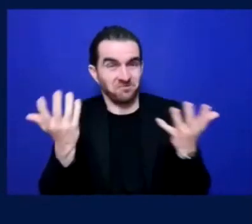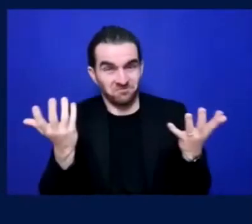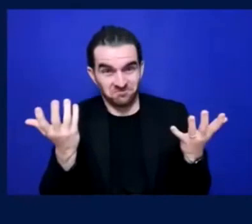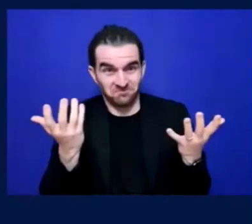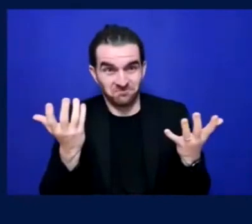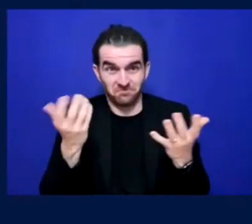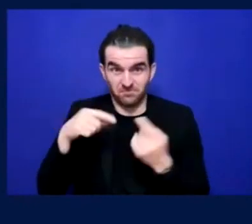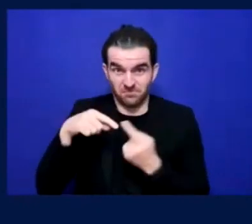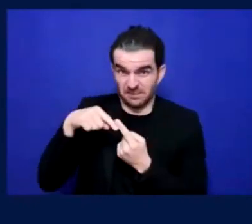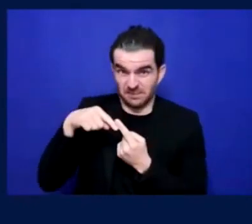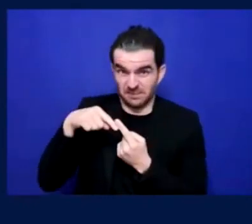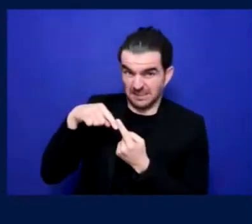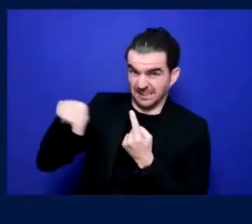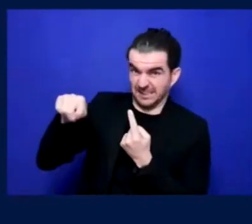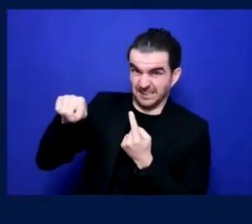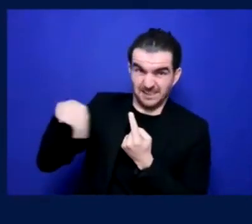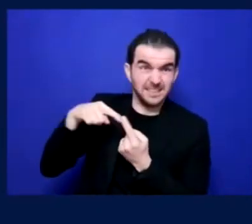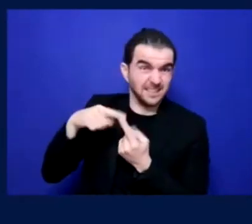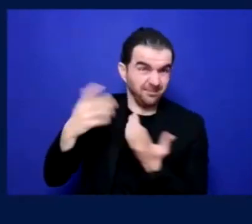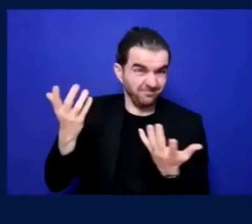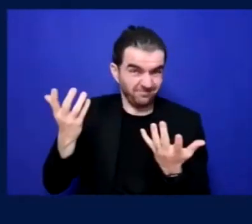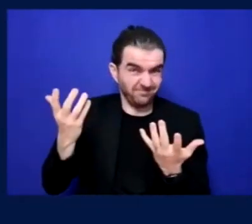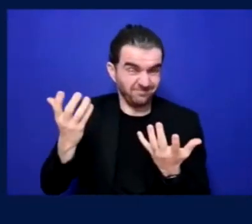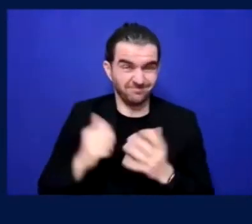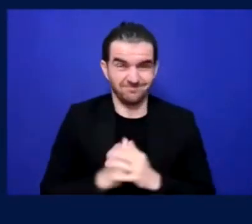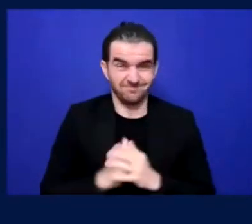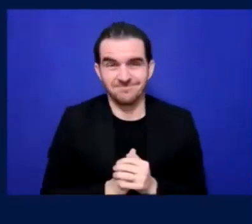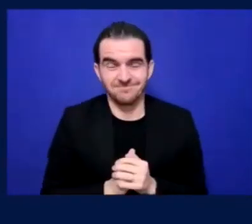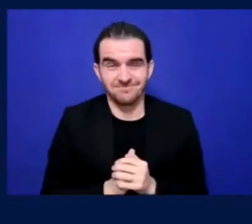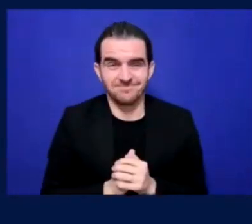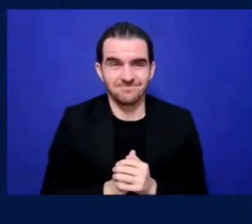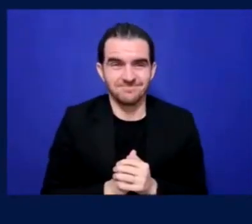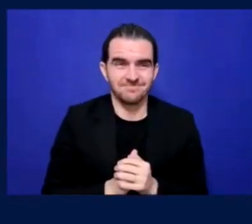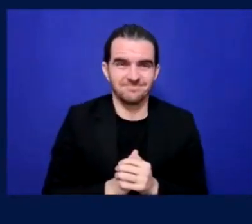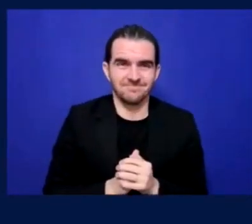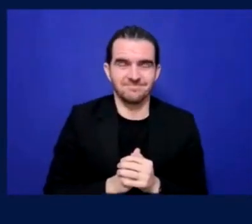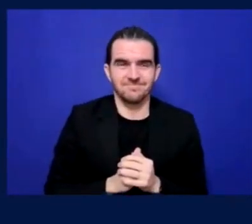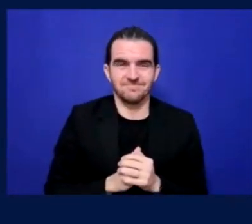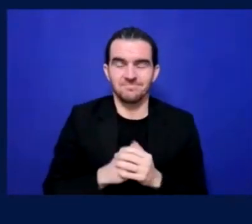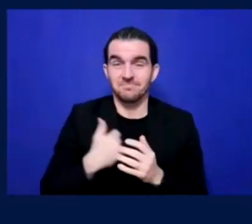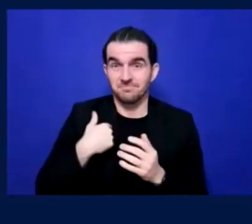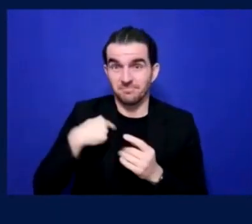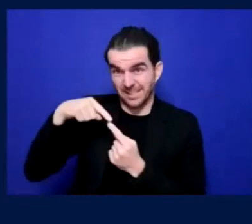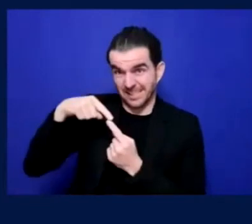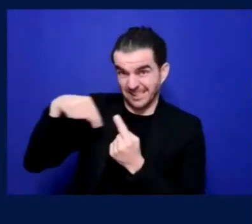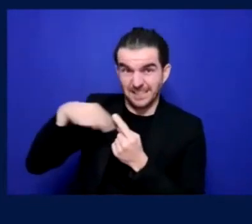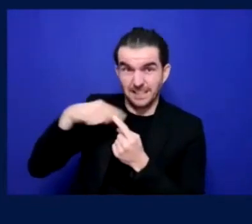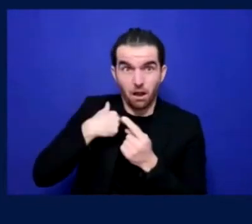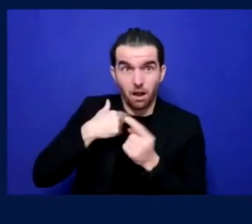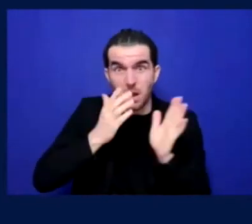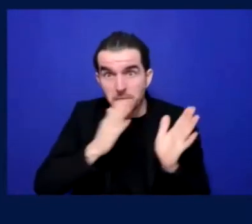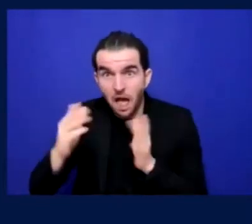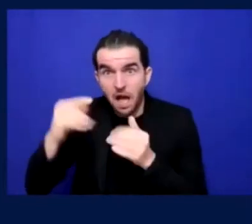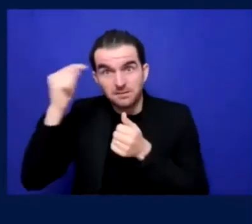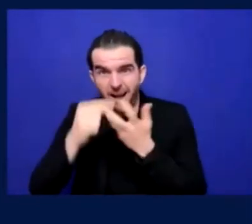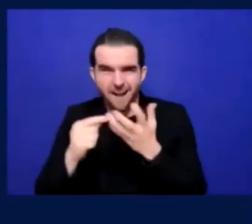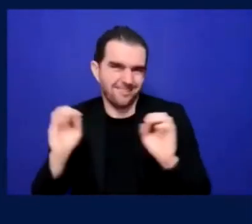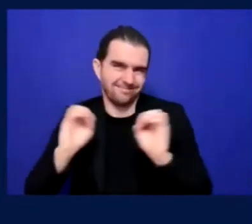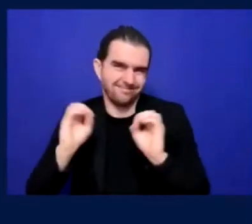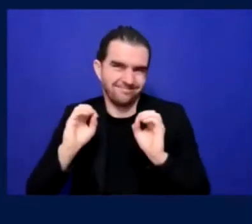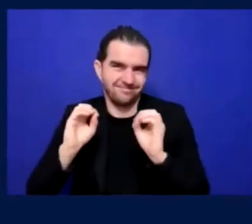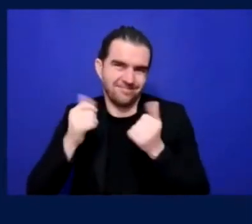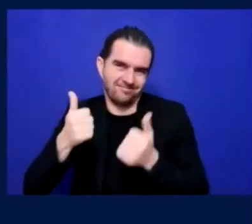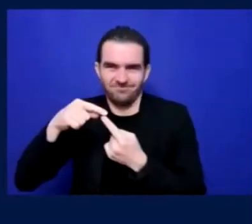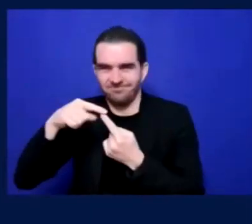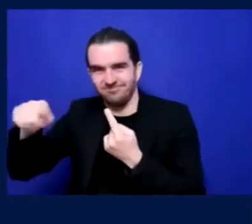I'm sure it's an, uh, uh, an annual occurrence, mate. Thank you very much for your time. thank you. Thank you. Thank you, John. Thank you. Okay.